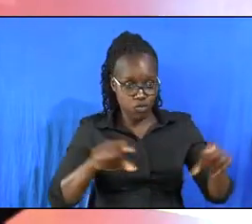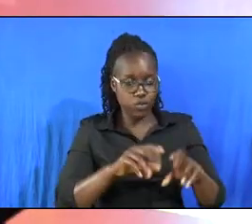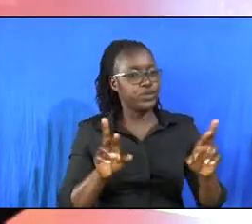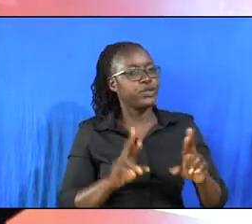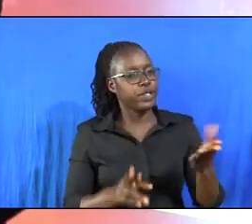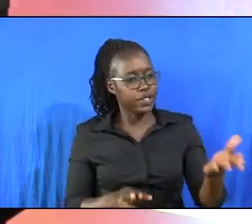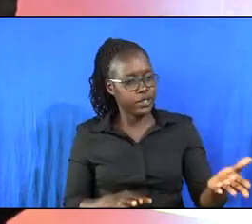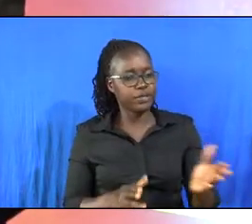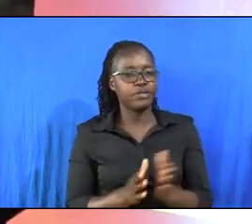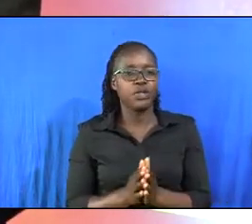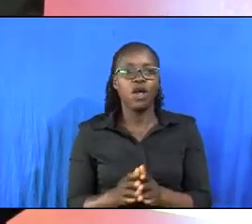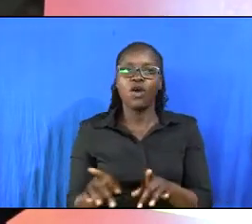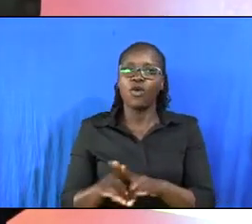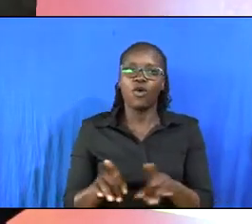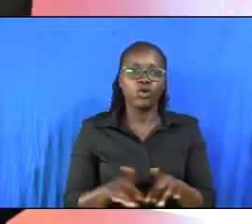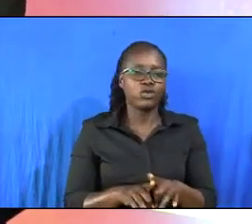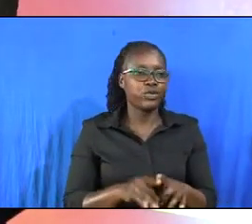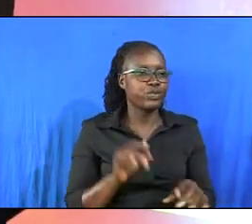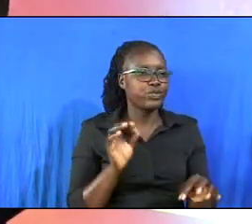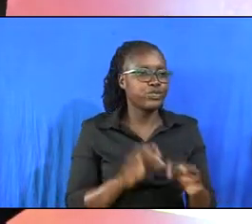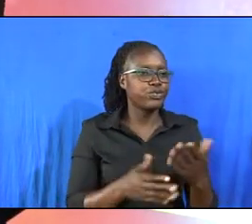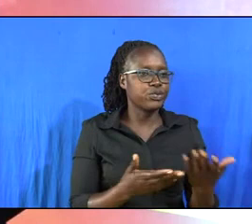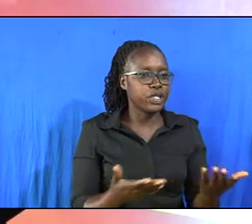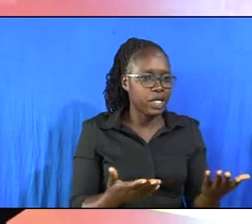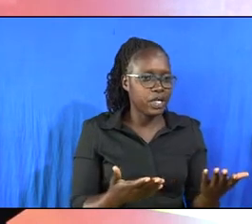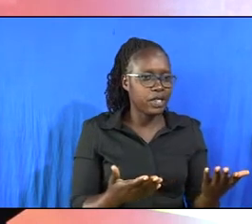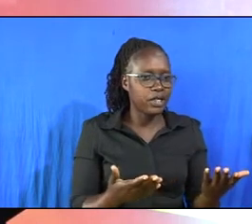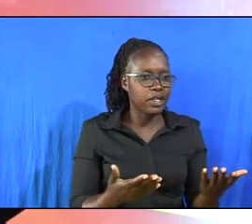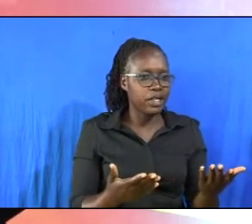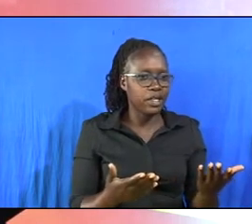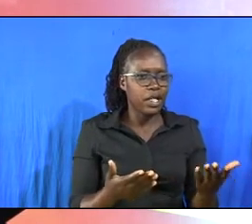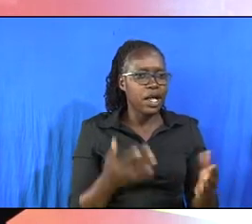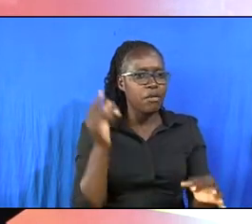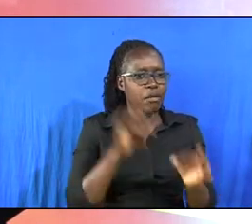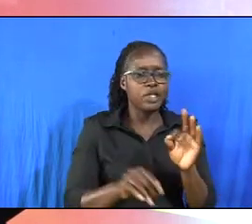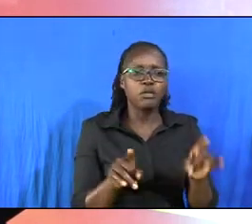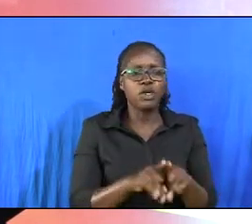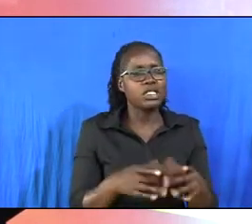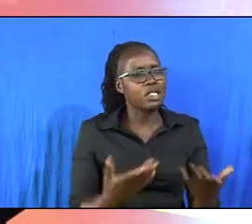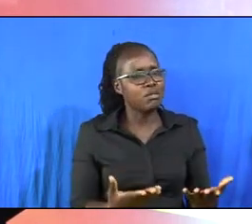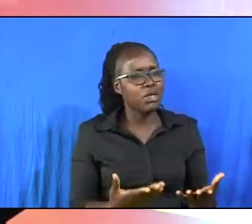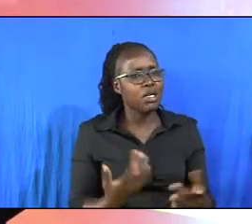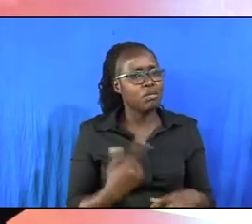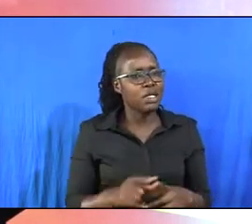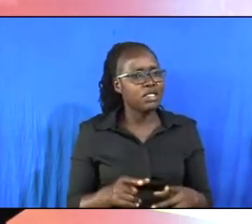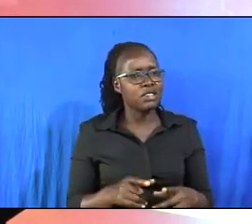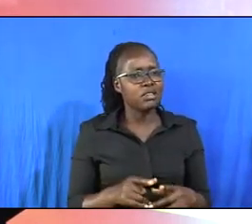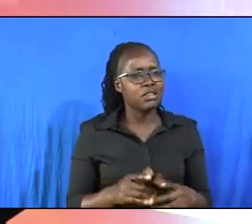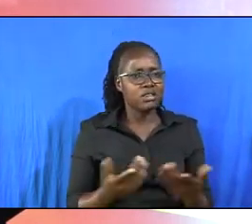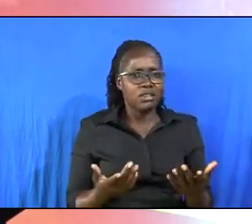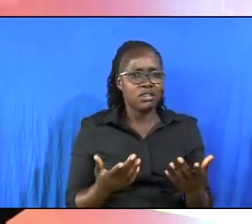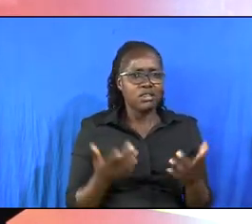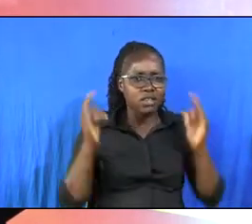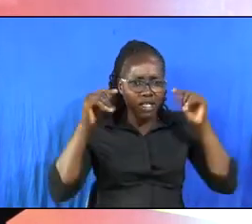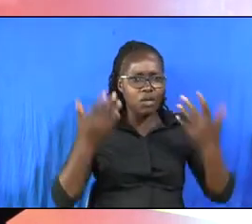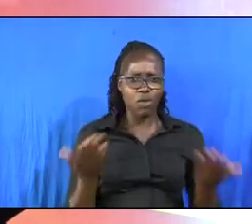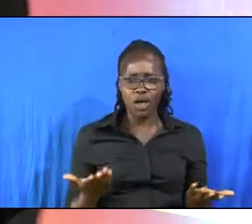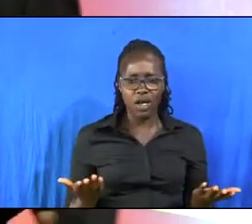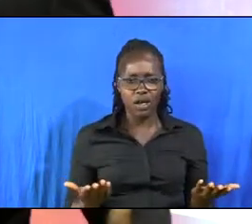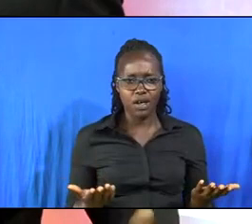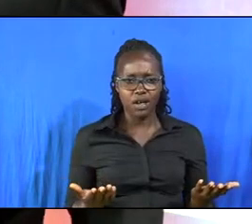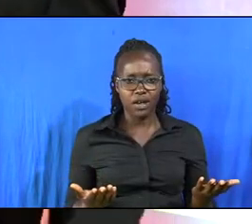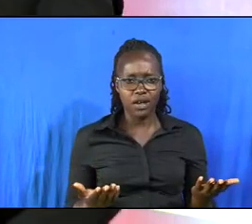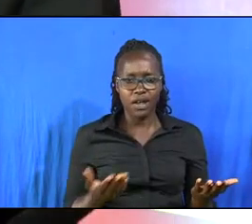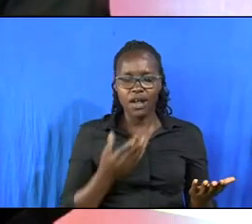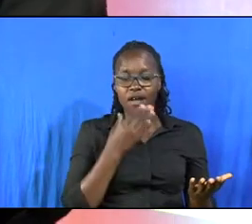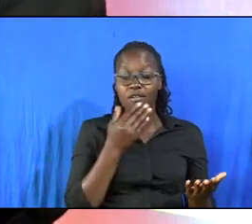and we also have coral that is the matchbox but we don't i don't see any lamb here and